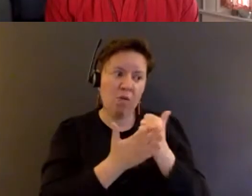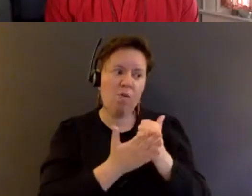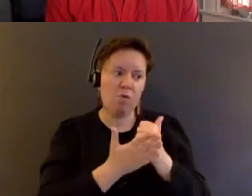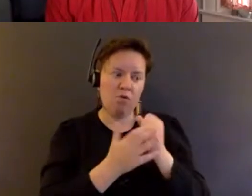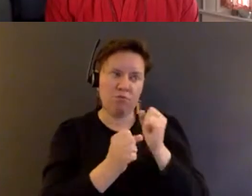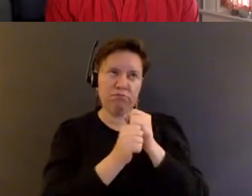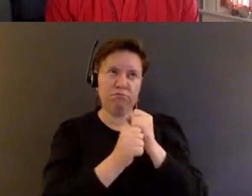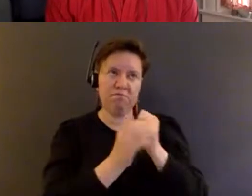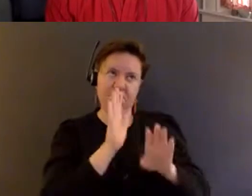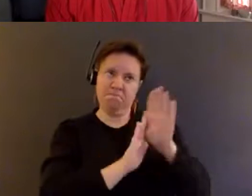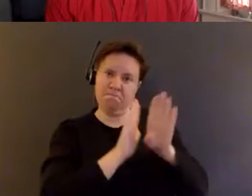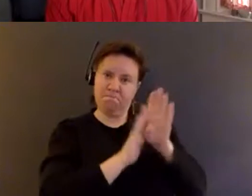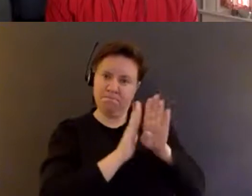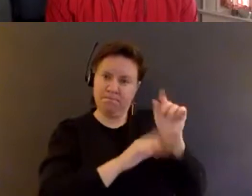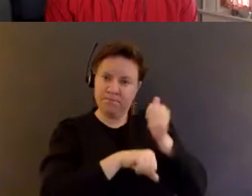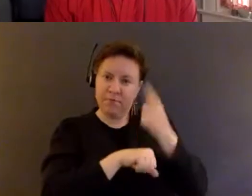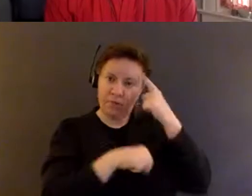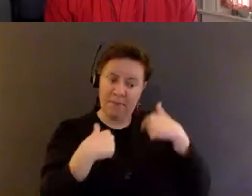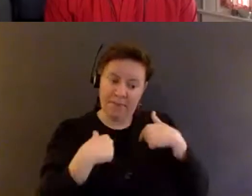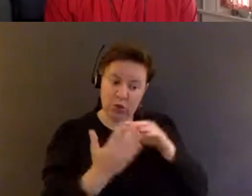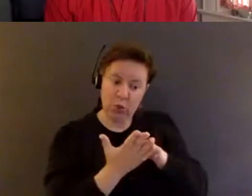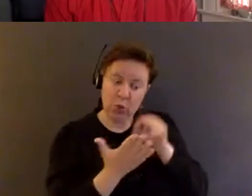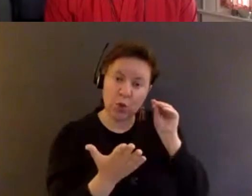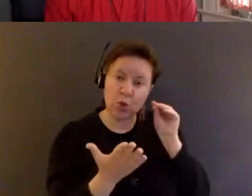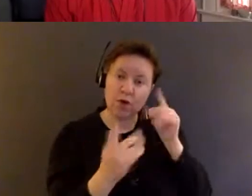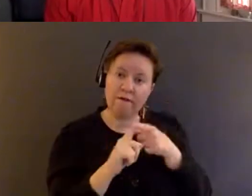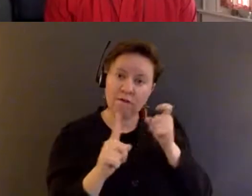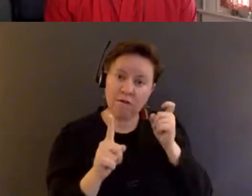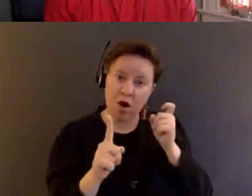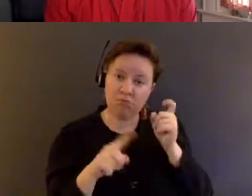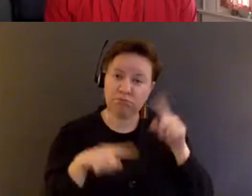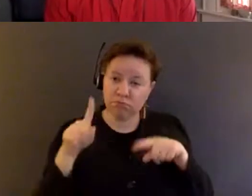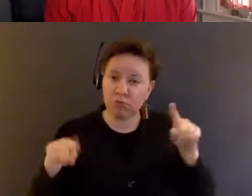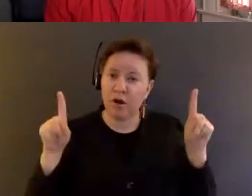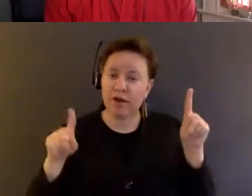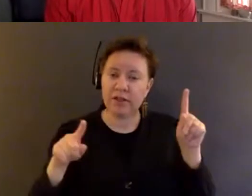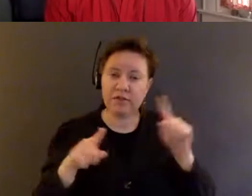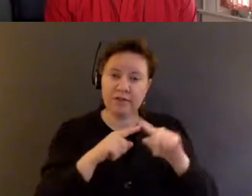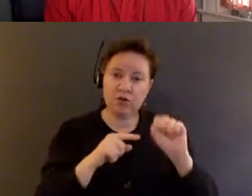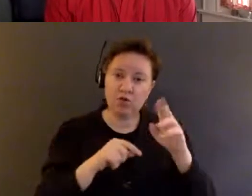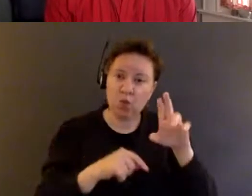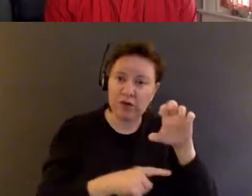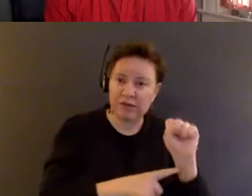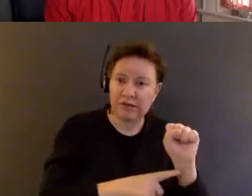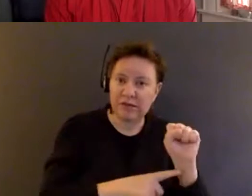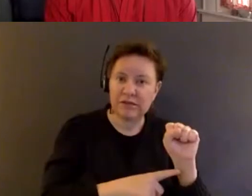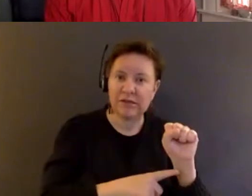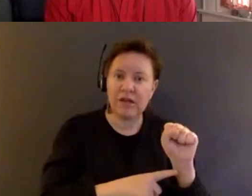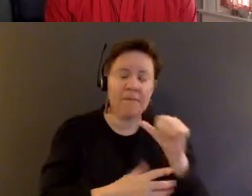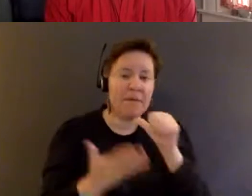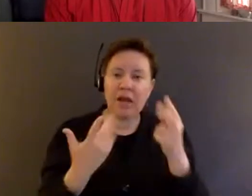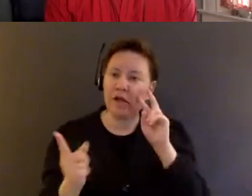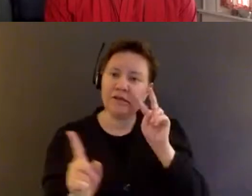for me to learn from a variety of sources that are not necessarily seen